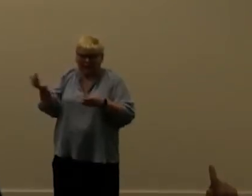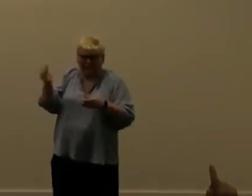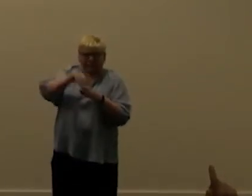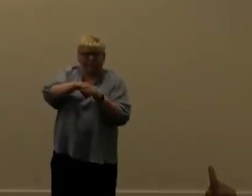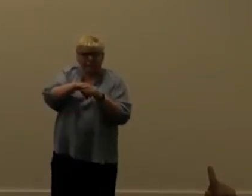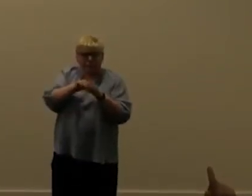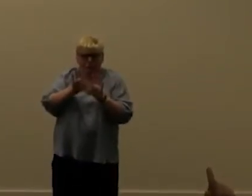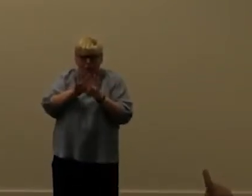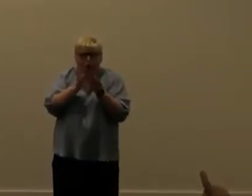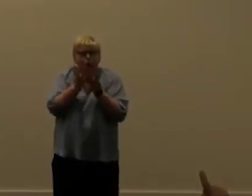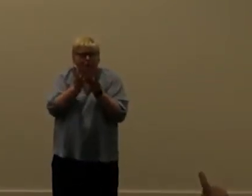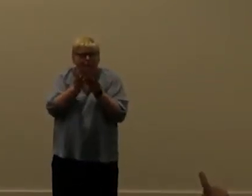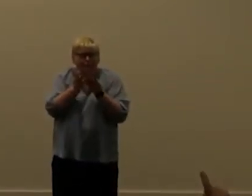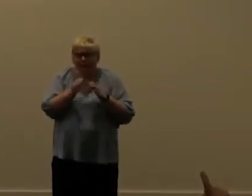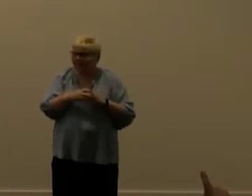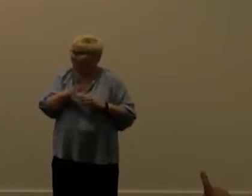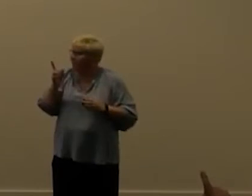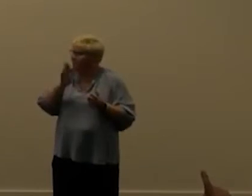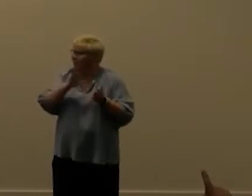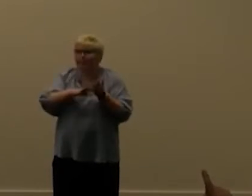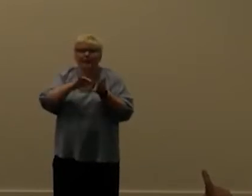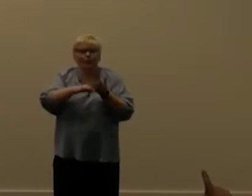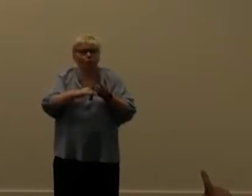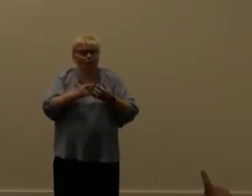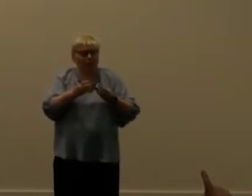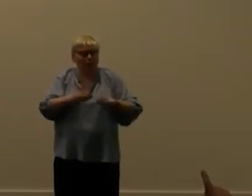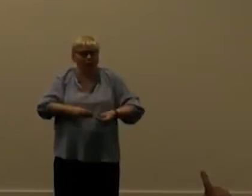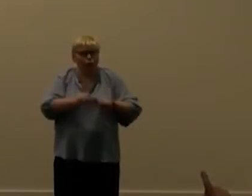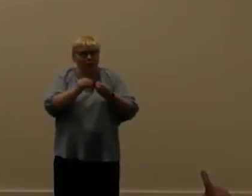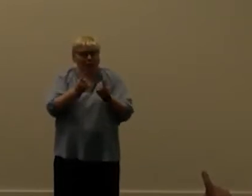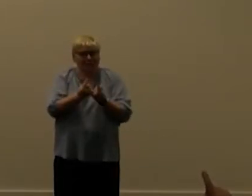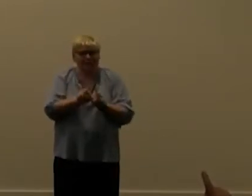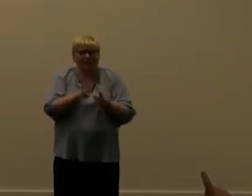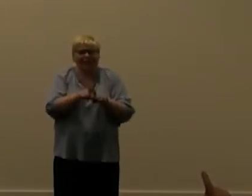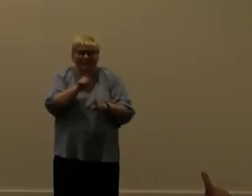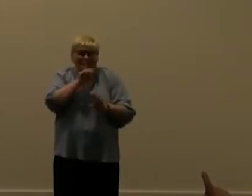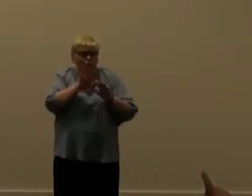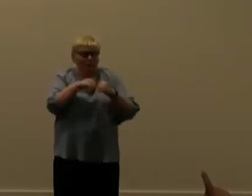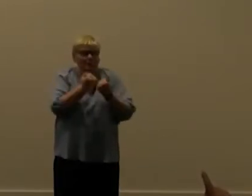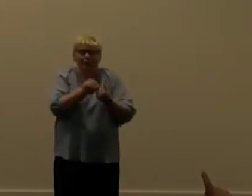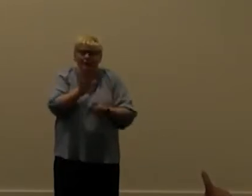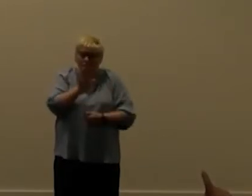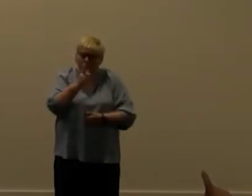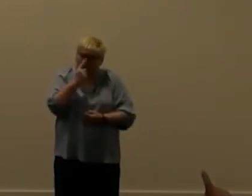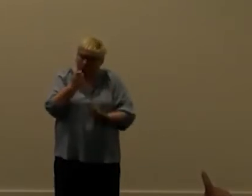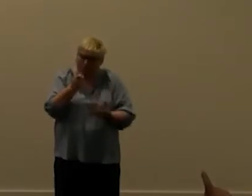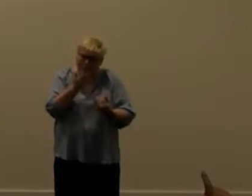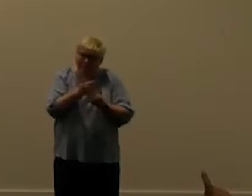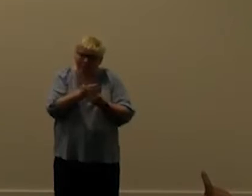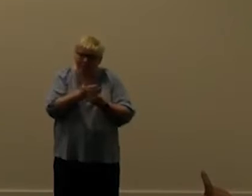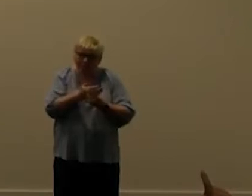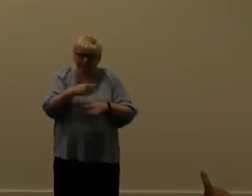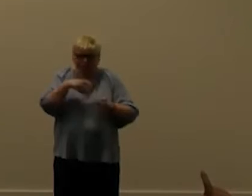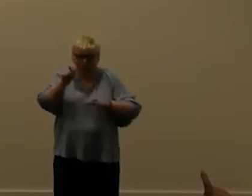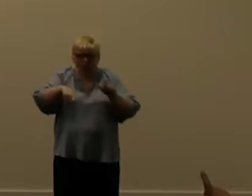sorry yeah but i mean the thing is that the microsoft product team is not it's not a secret society you can you can actually access them and anybody i